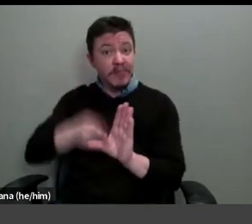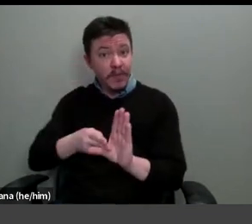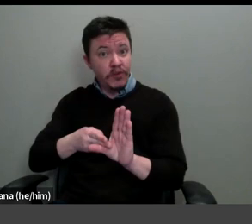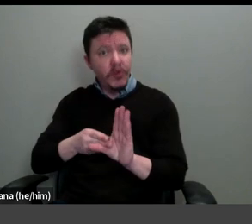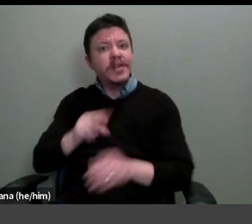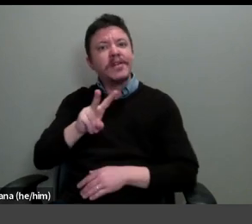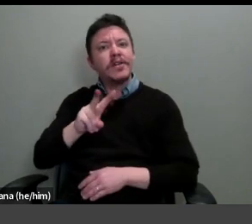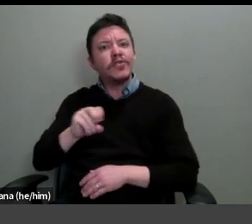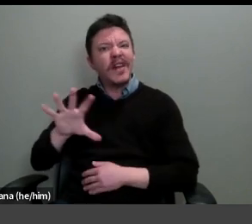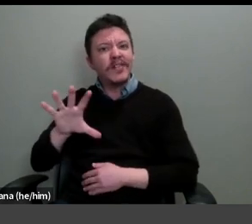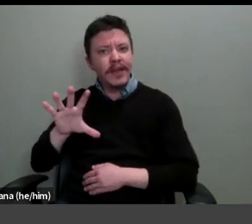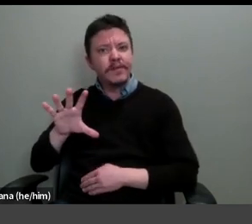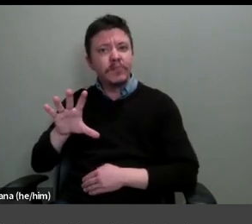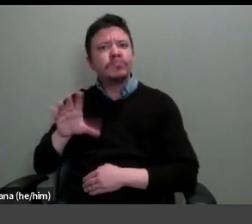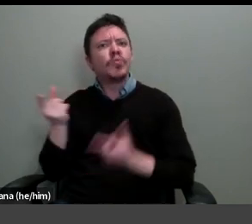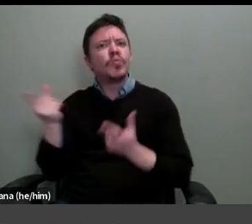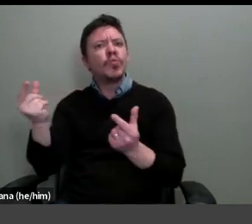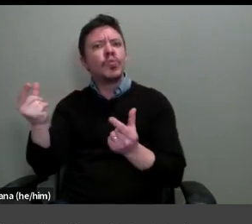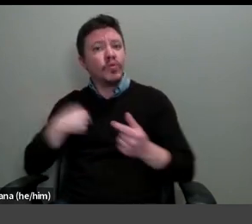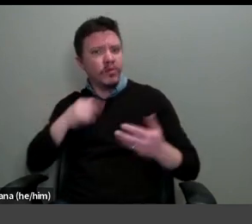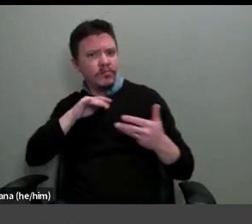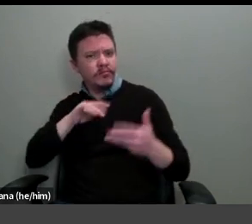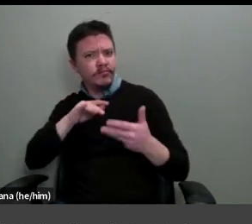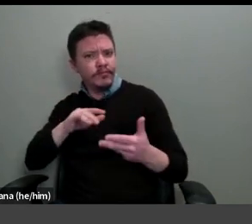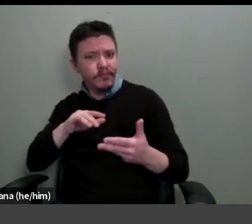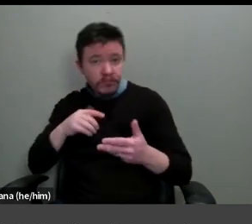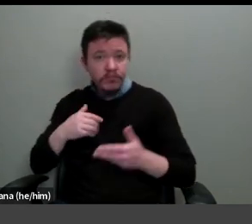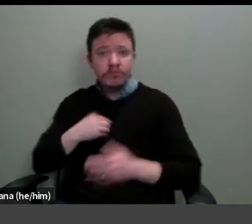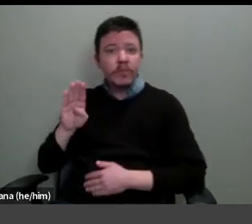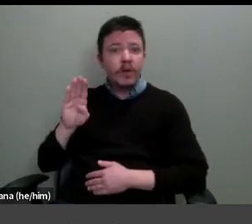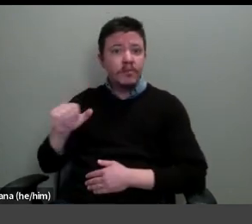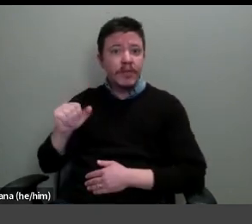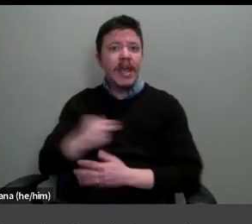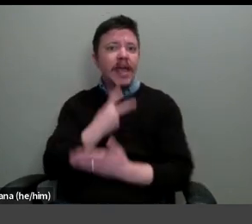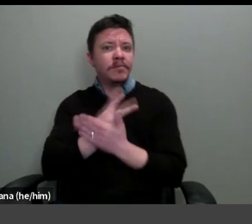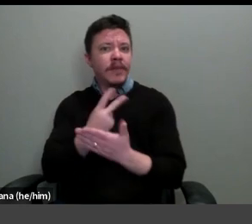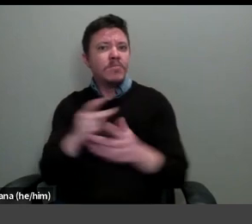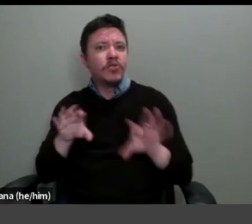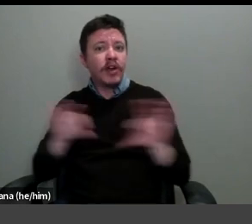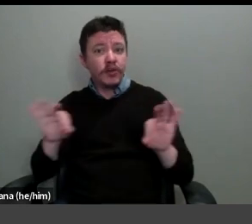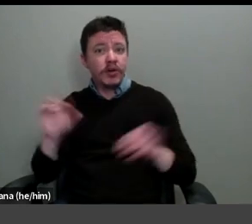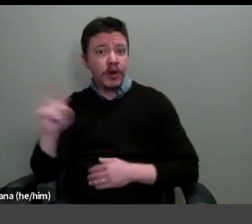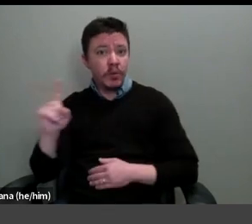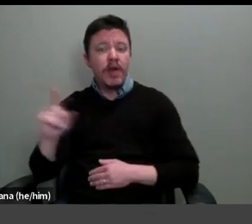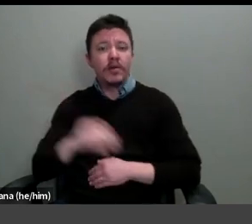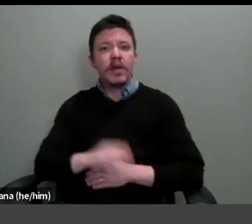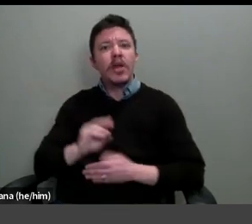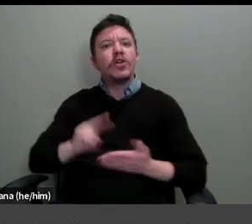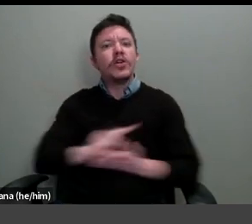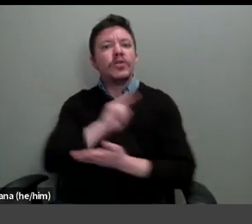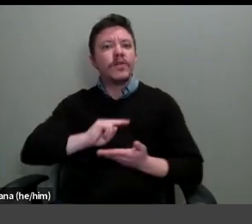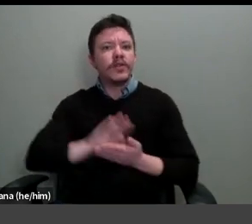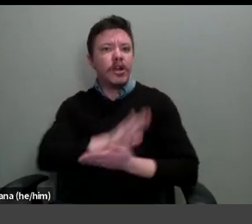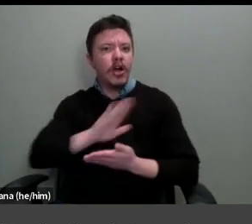2005, Francesca studied for her undergraduate and postgraduate degrees at University College London.